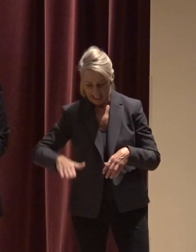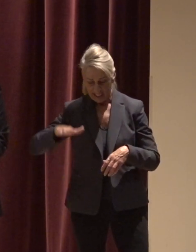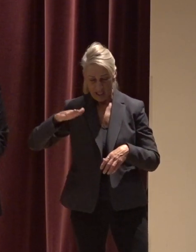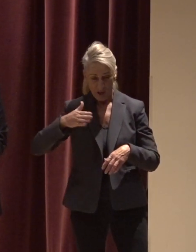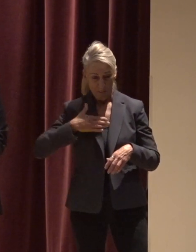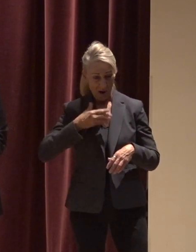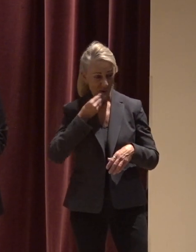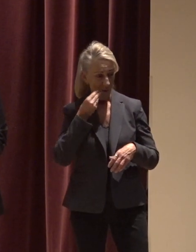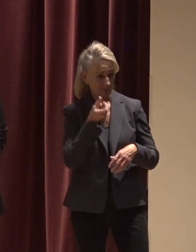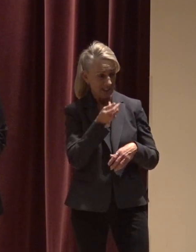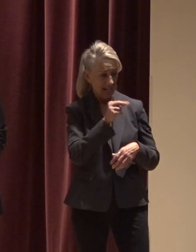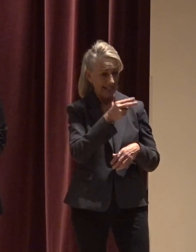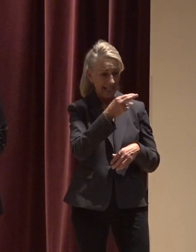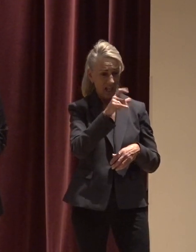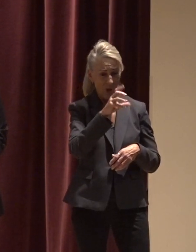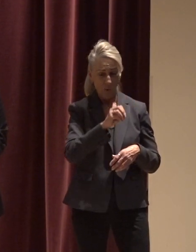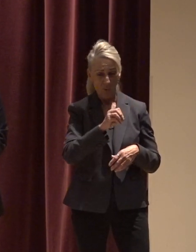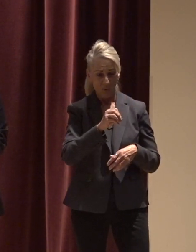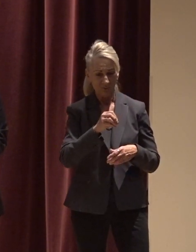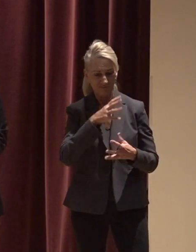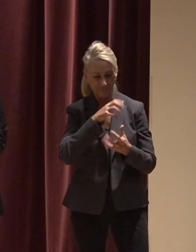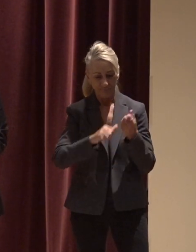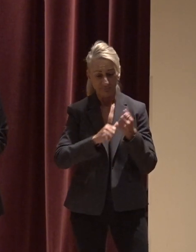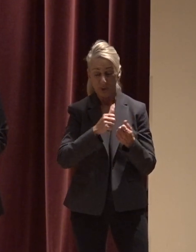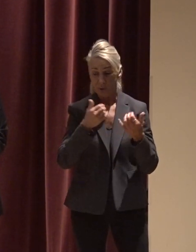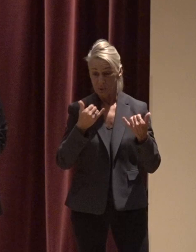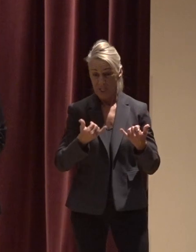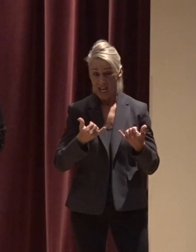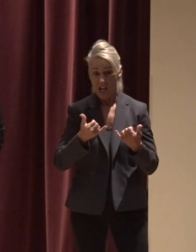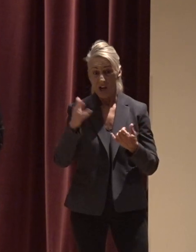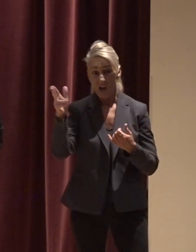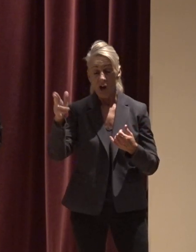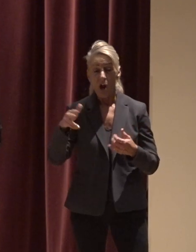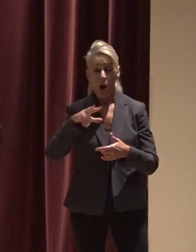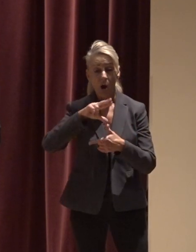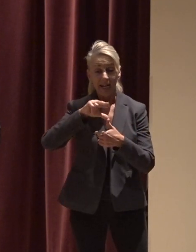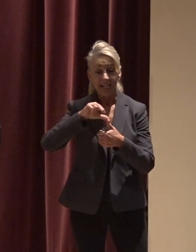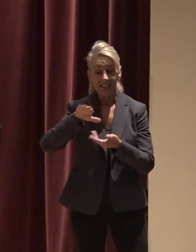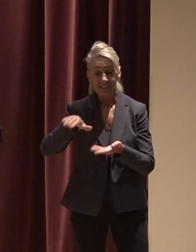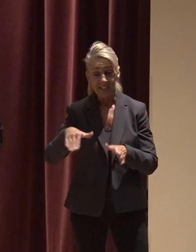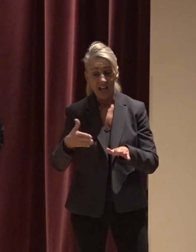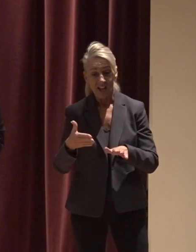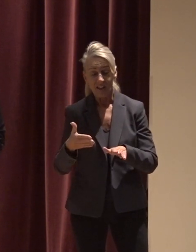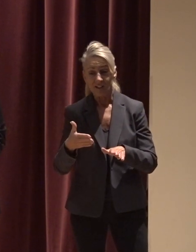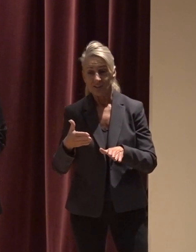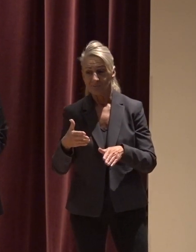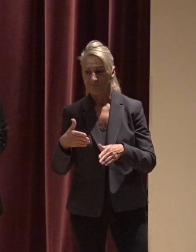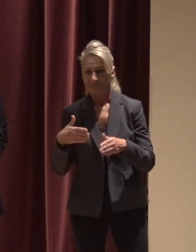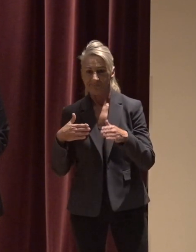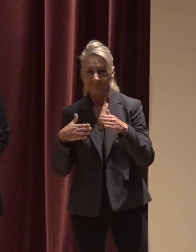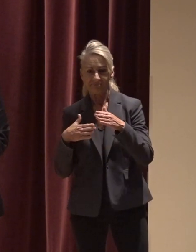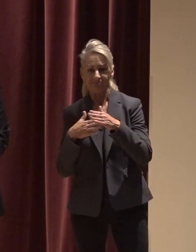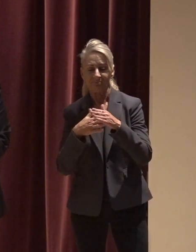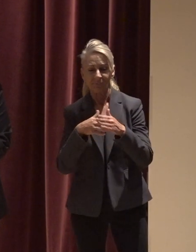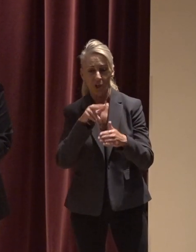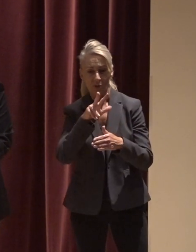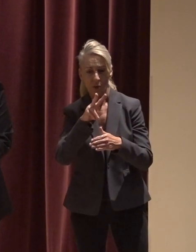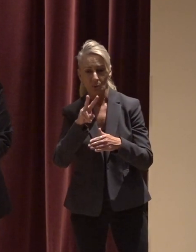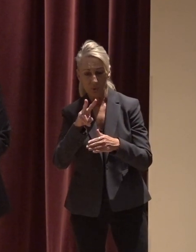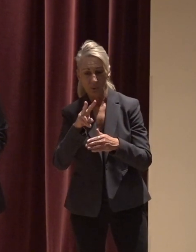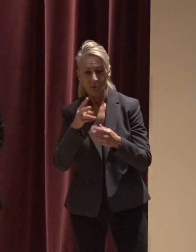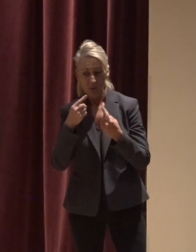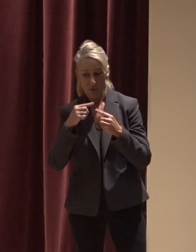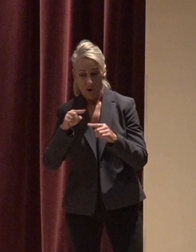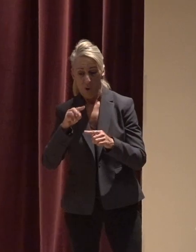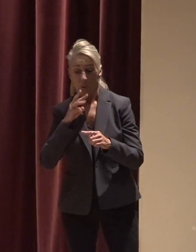today hurricane Florence's death toll rises to 32 as floodwaters linger in North